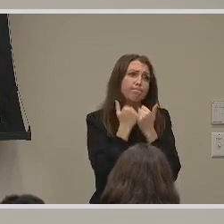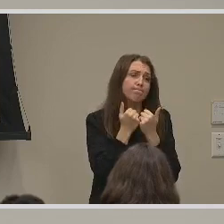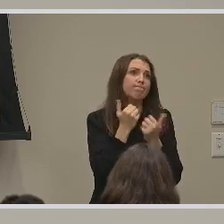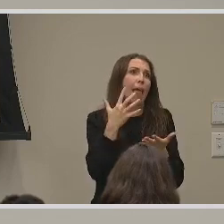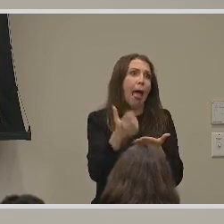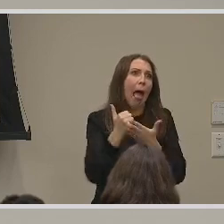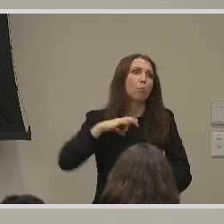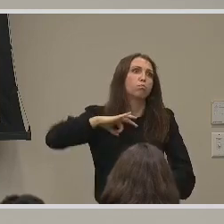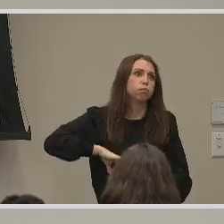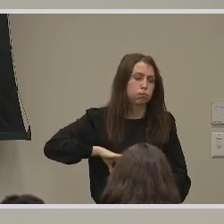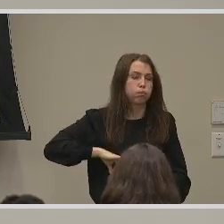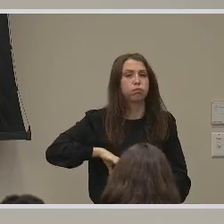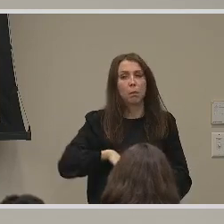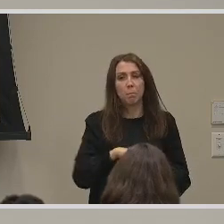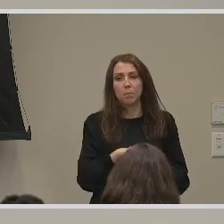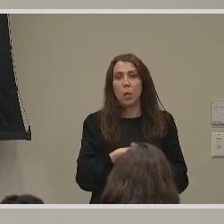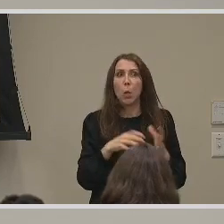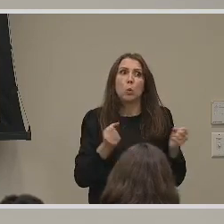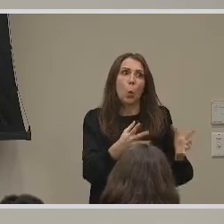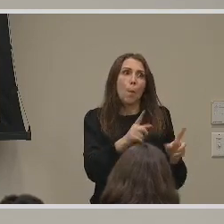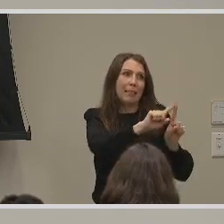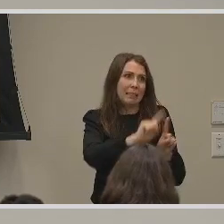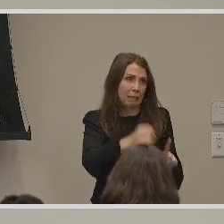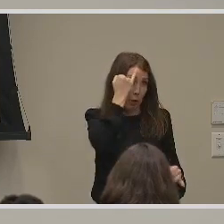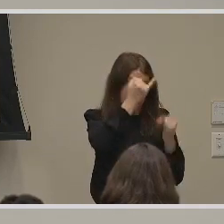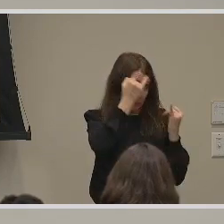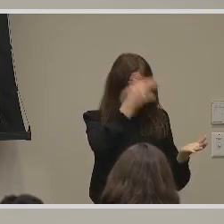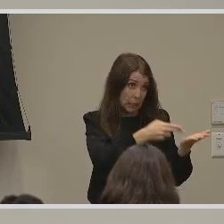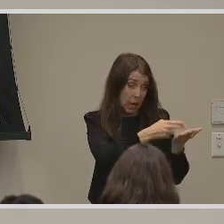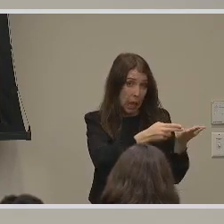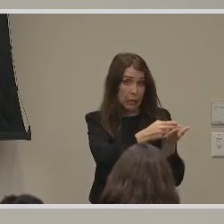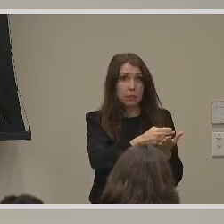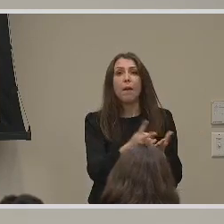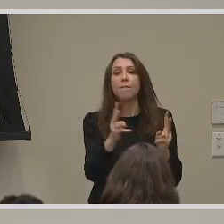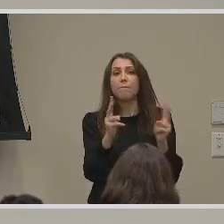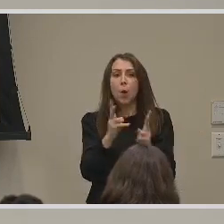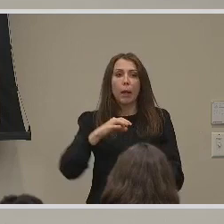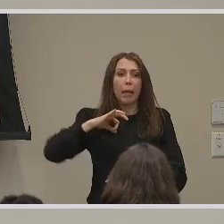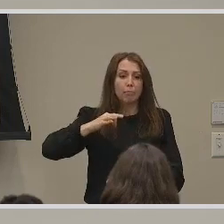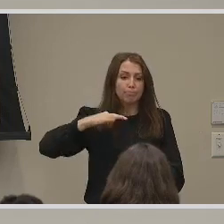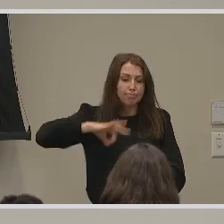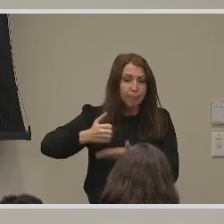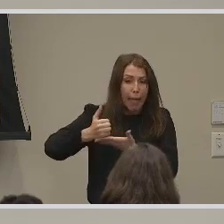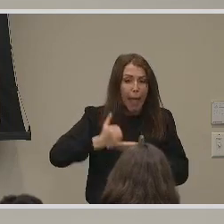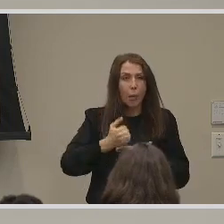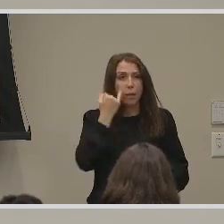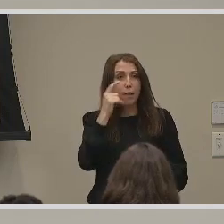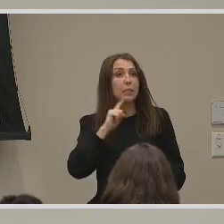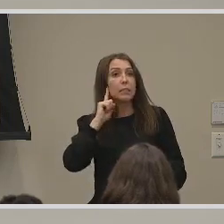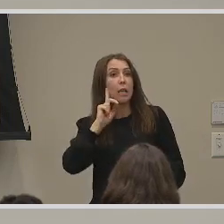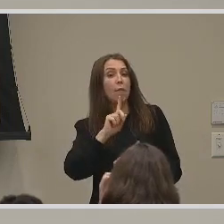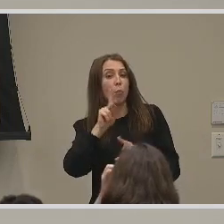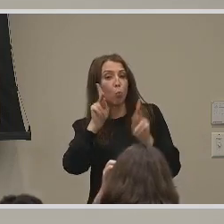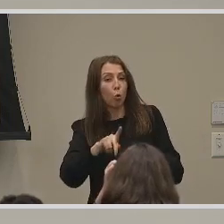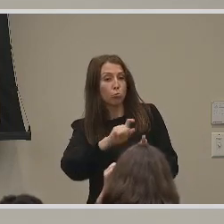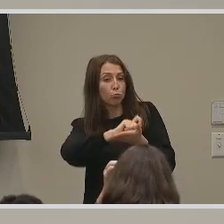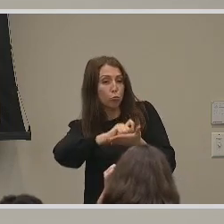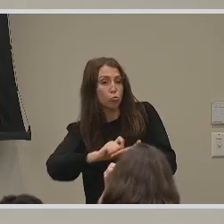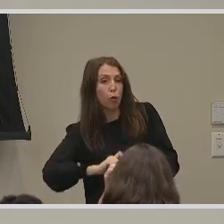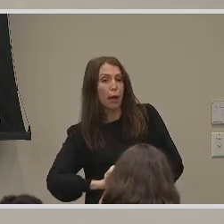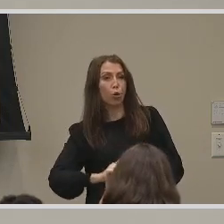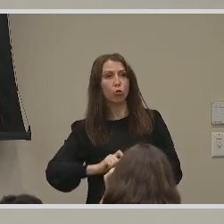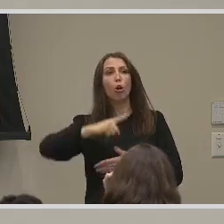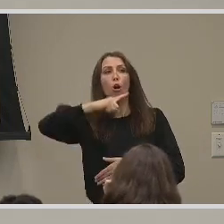There's so many ideas. It would be very helpful, too, if a deaf person prefers to write, to have a dry